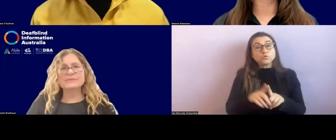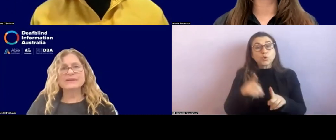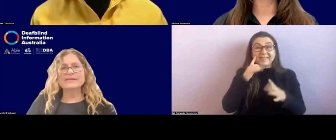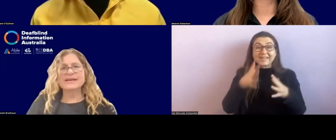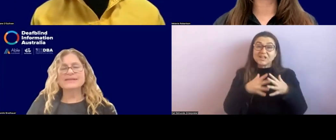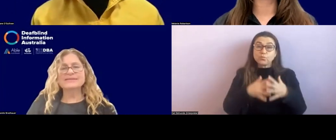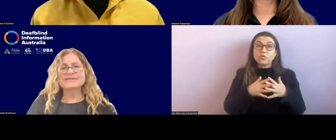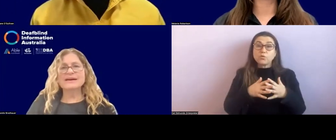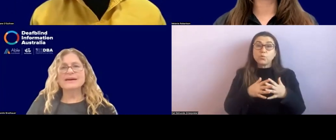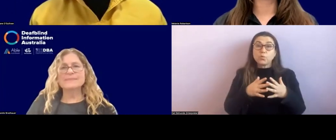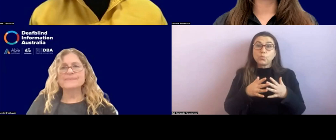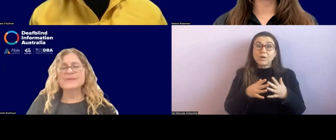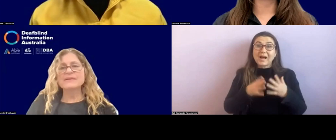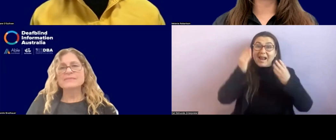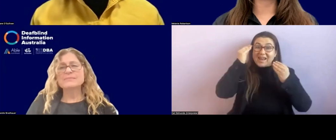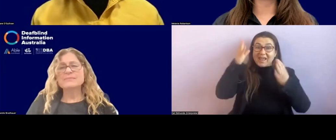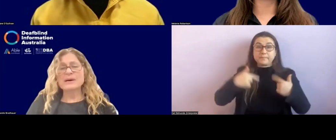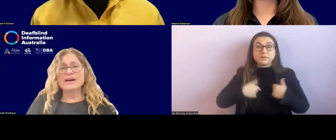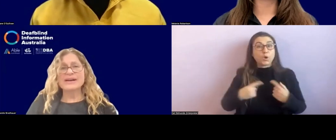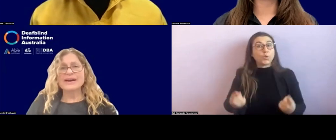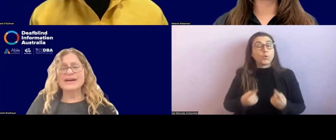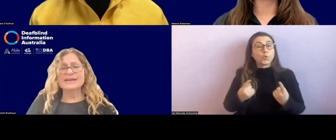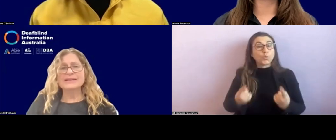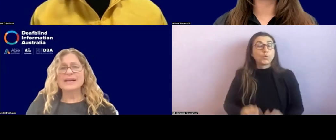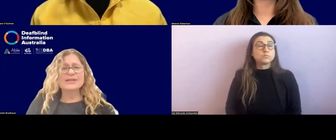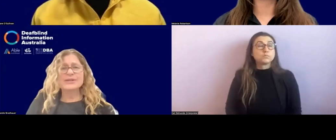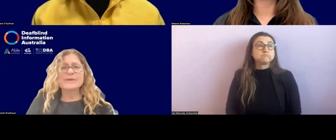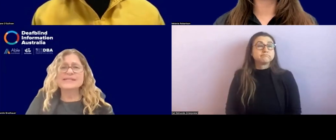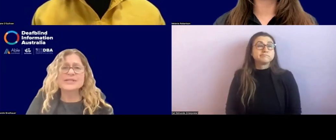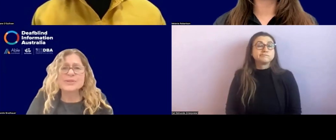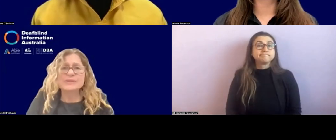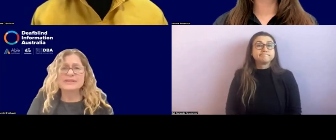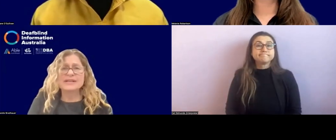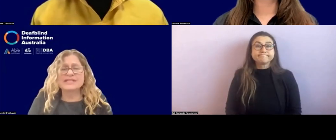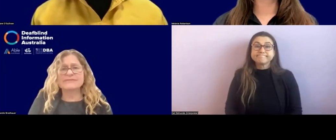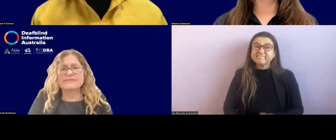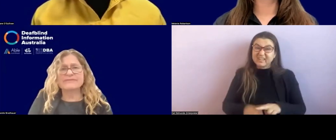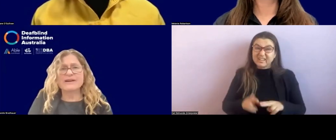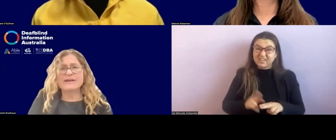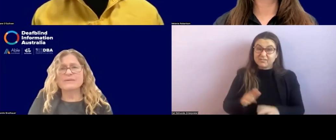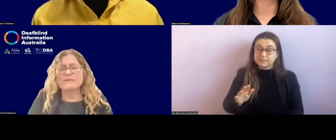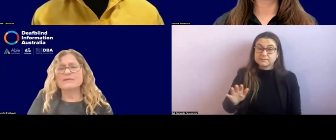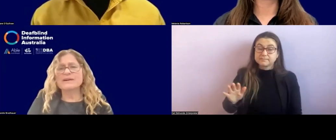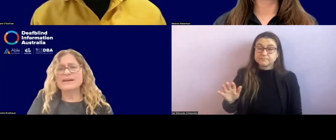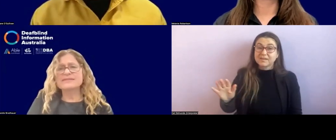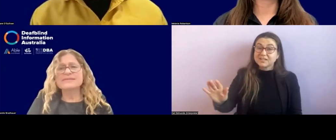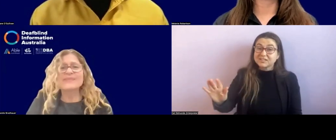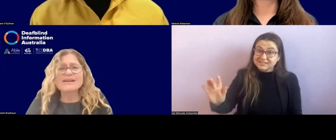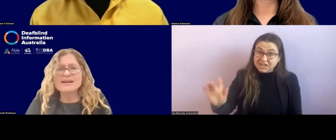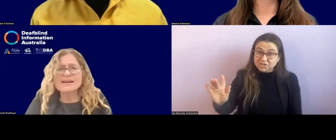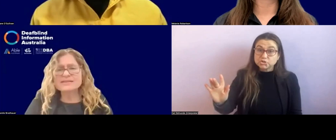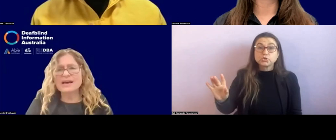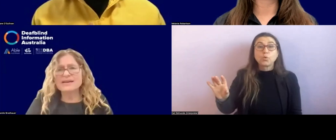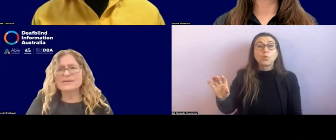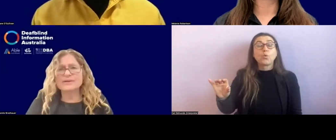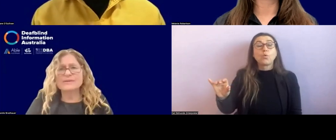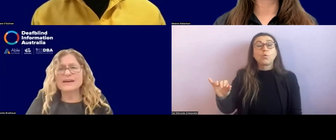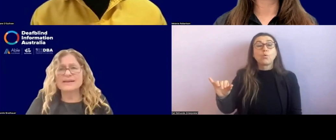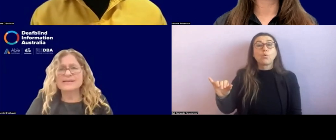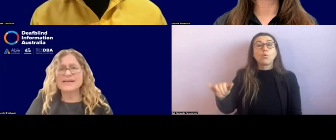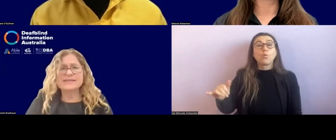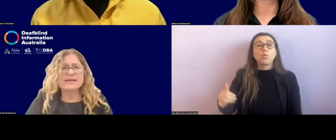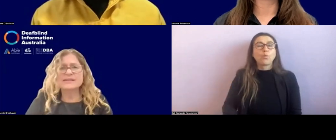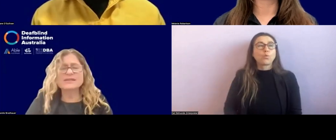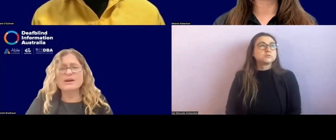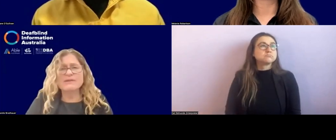So whether that's, um, by, uh, you know, a tactual identifier or, uh, uh, uh, you know,